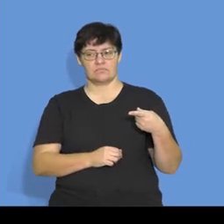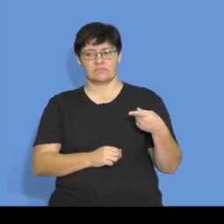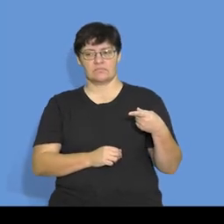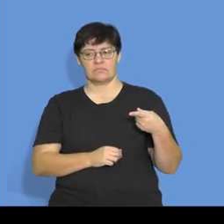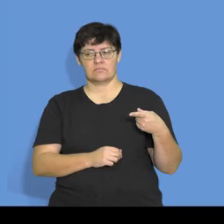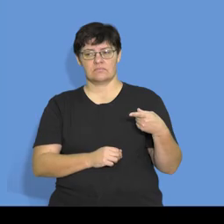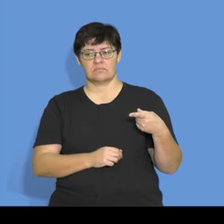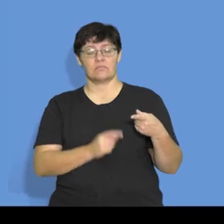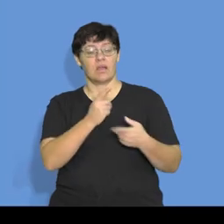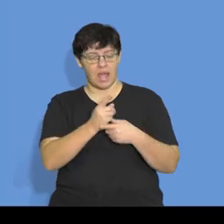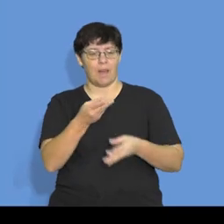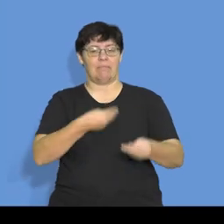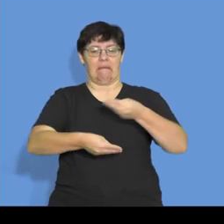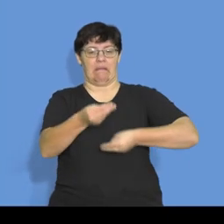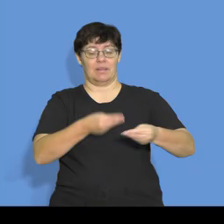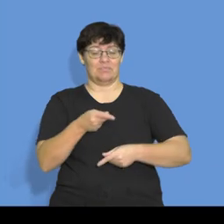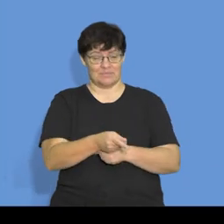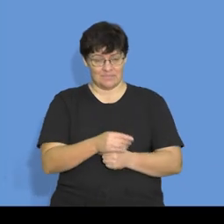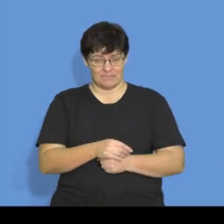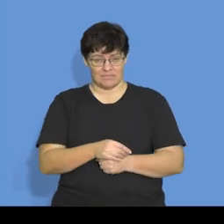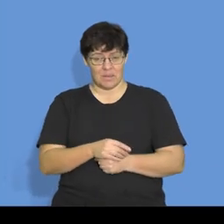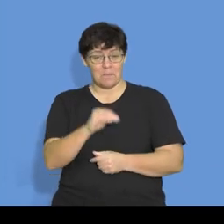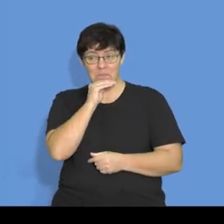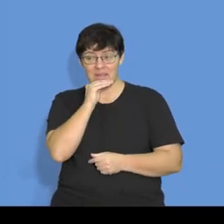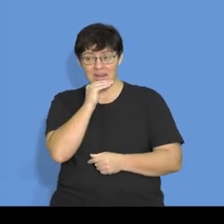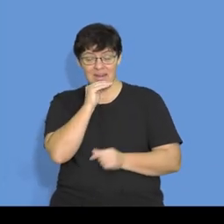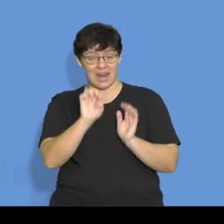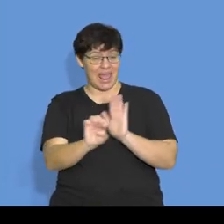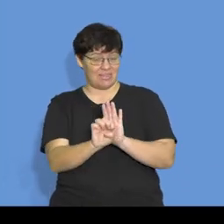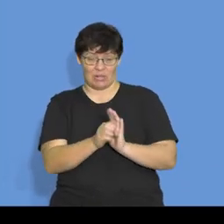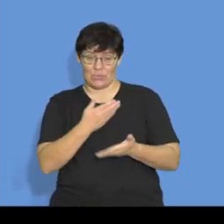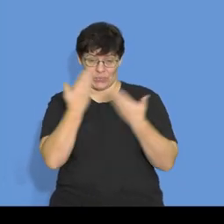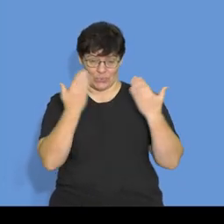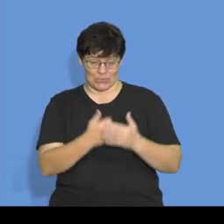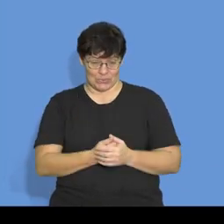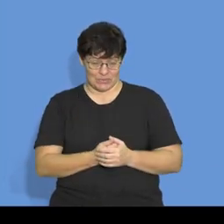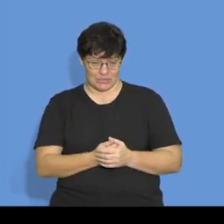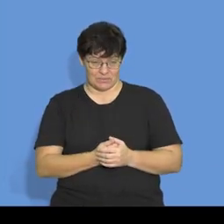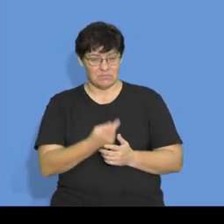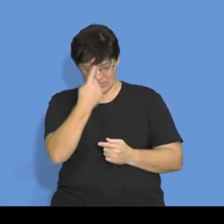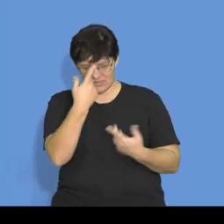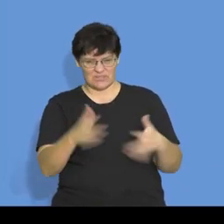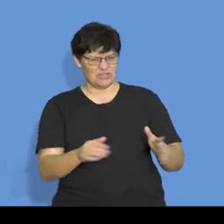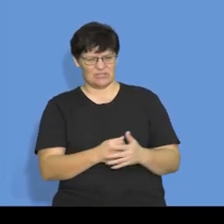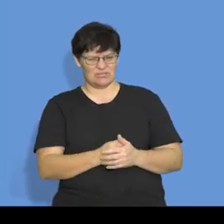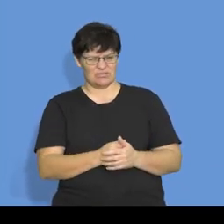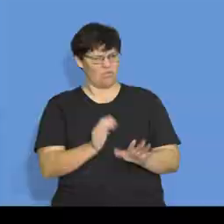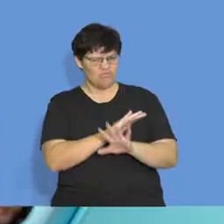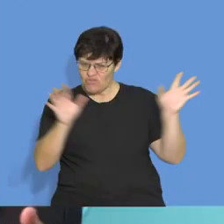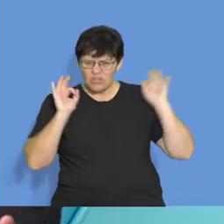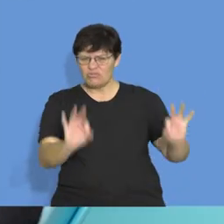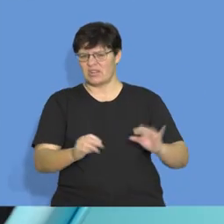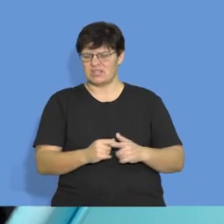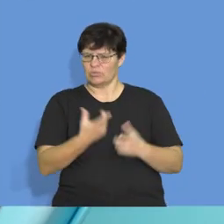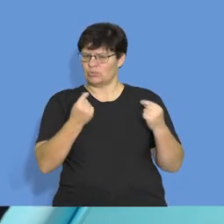a bribe which is unethical, right? You've said that. It is unethical to do something like this.